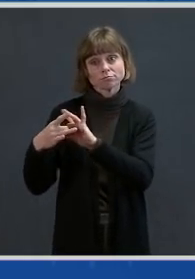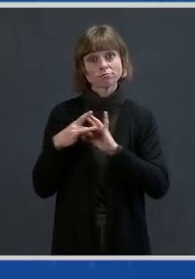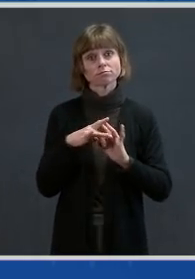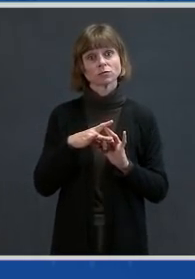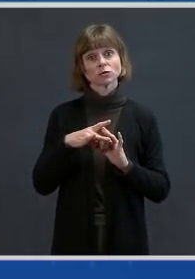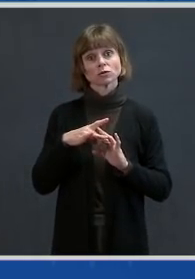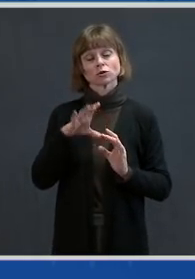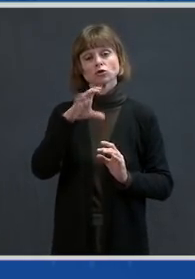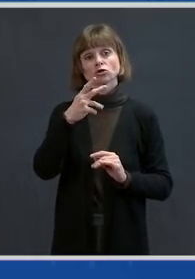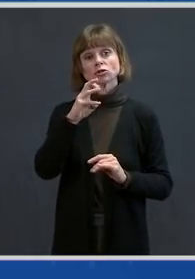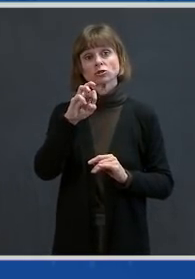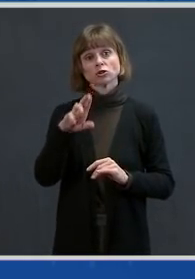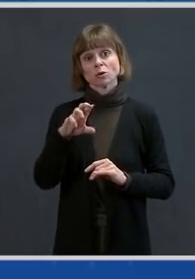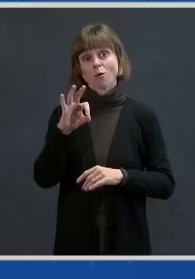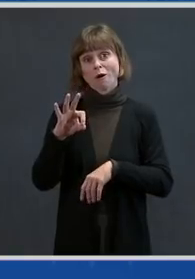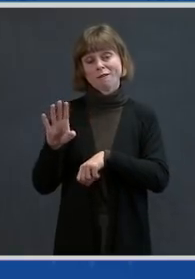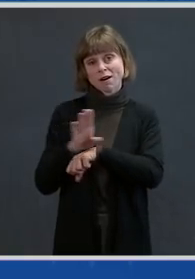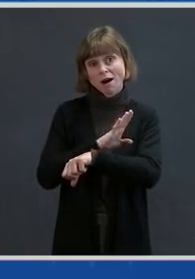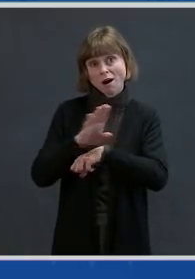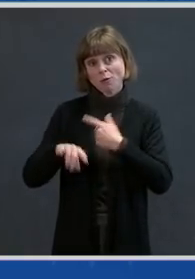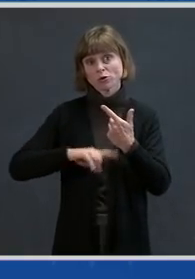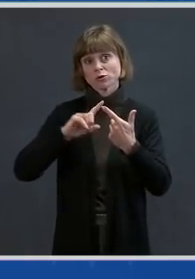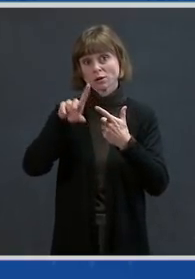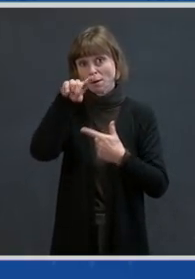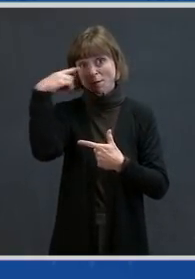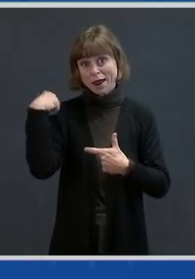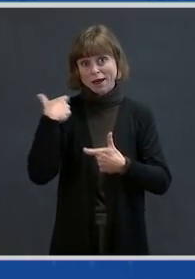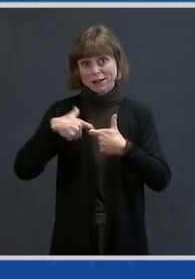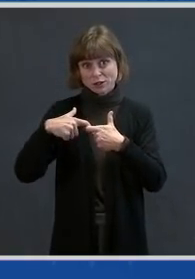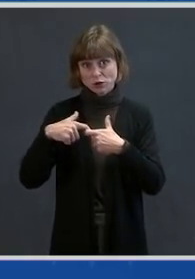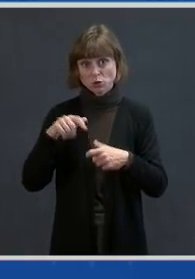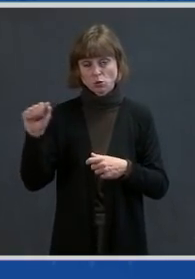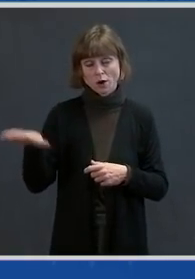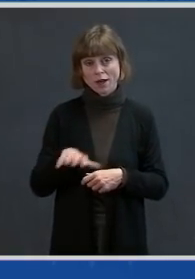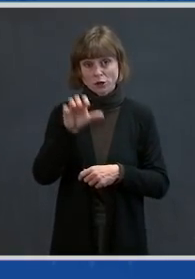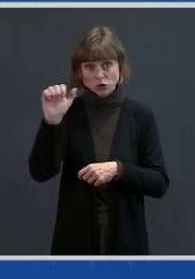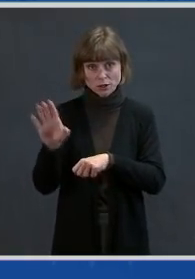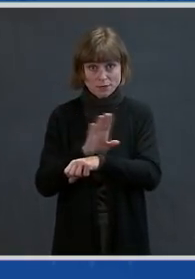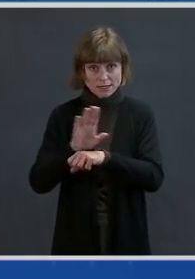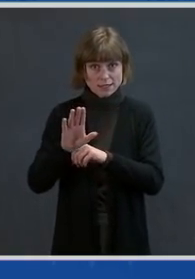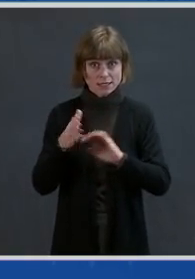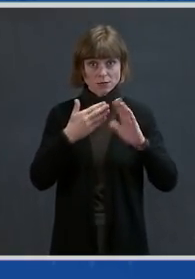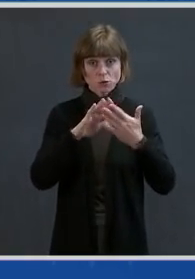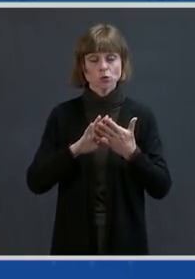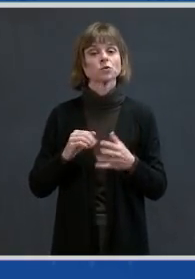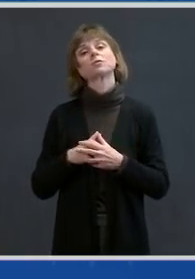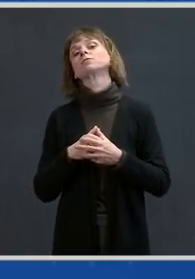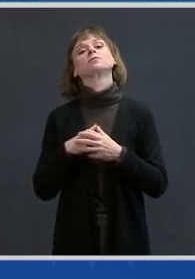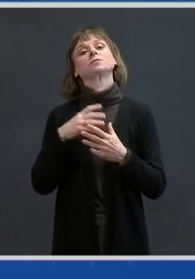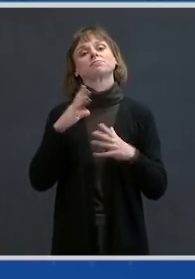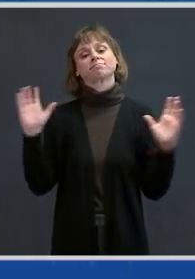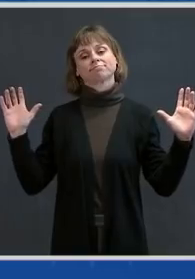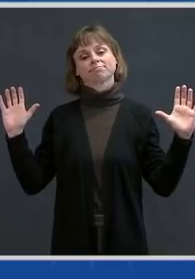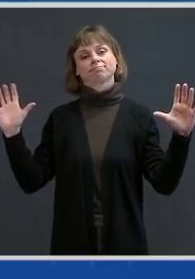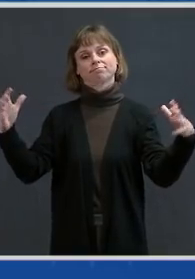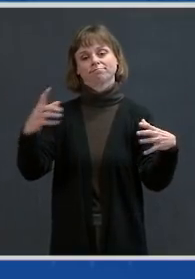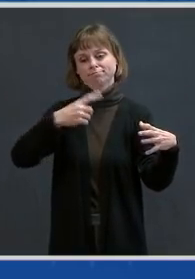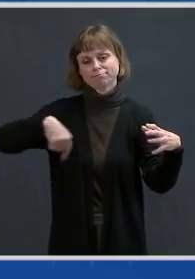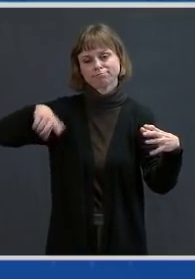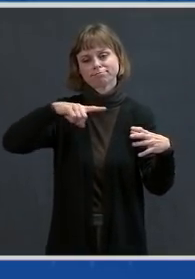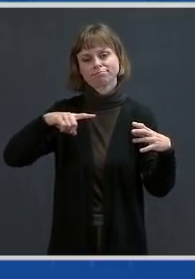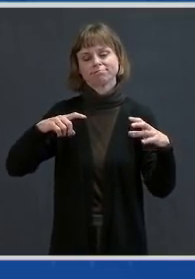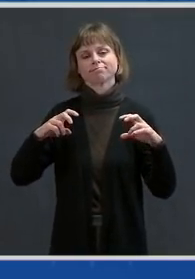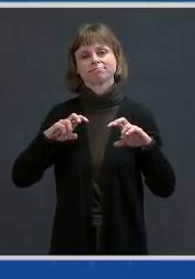of the Black, Latino, and Asian business community, the National Association of Manufacturers, and the Business Roundtable to call on